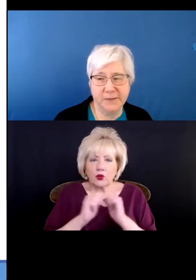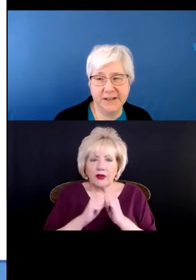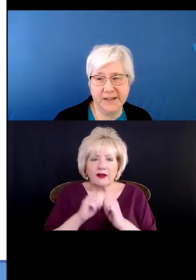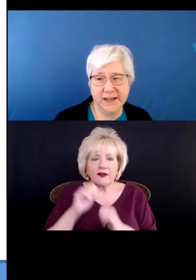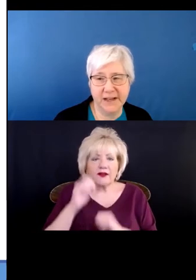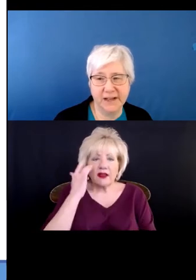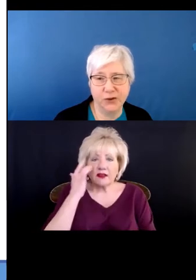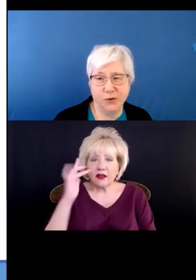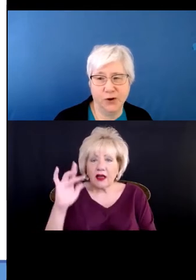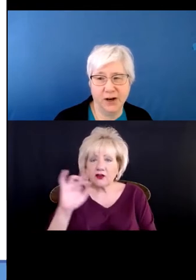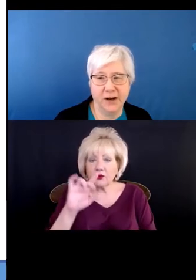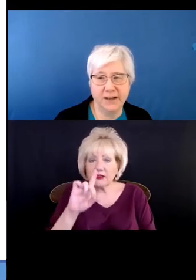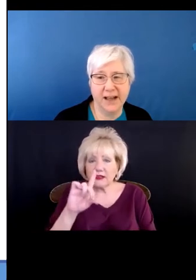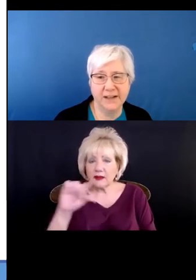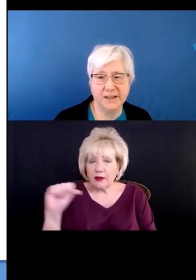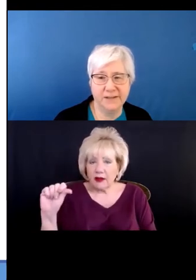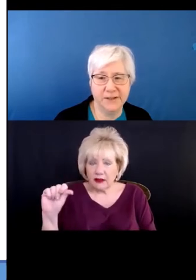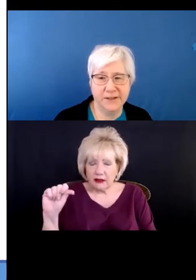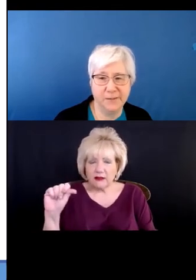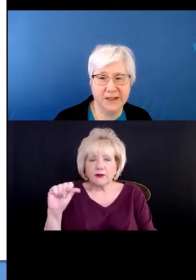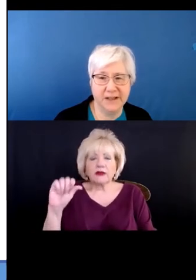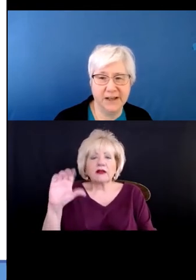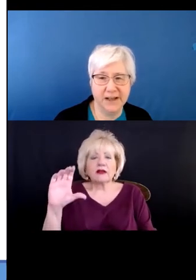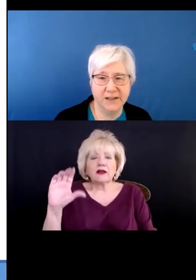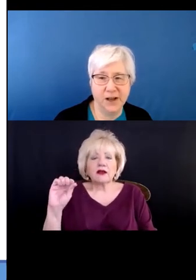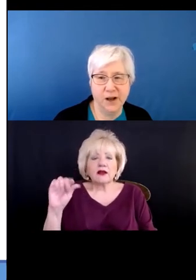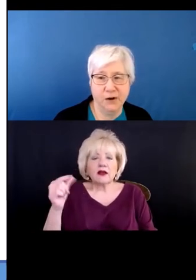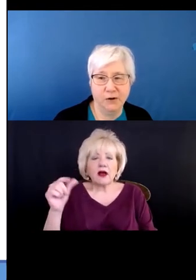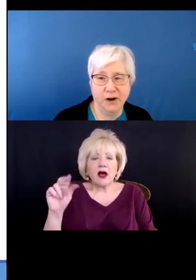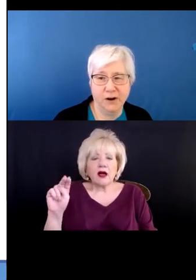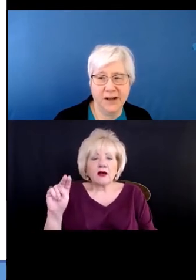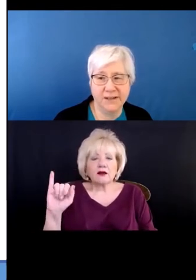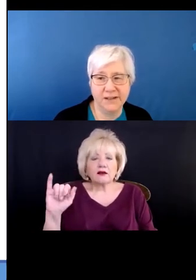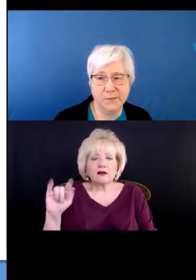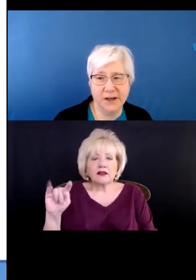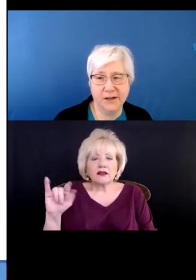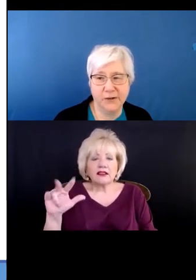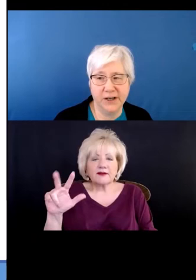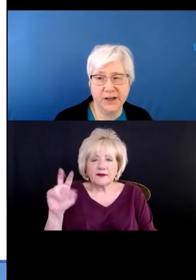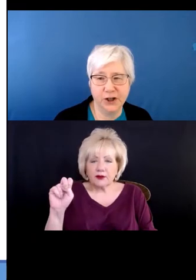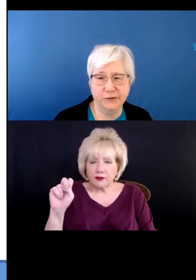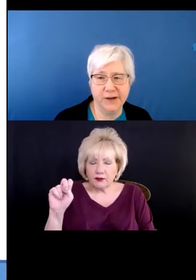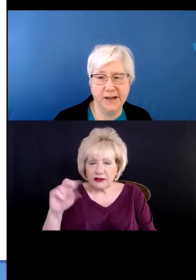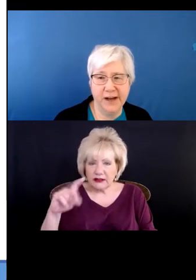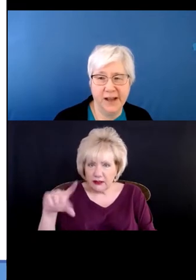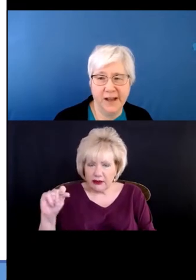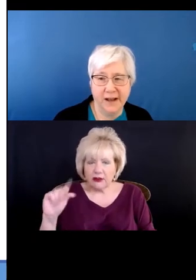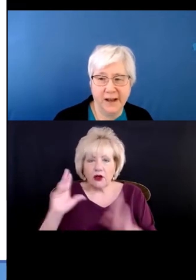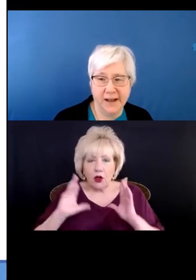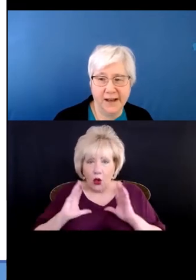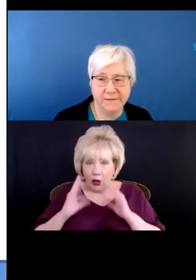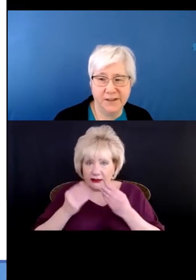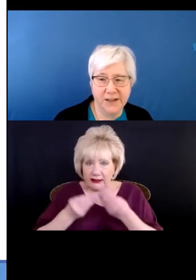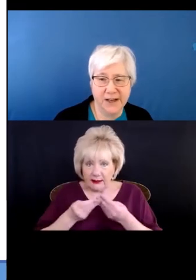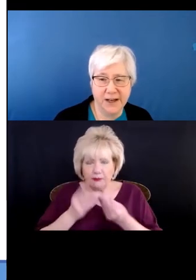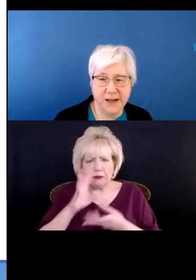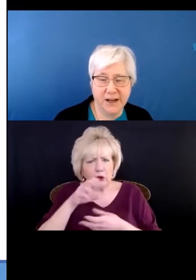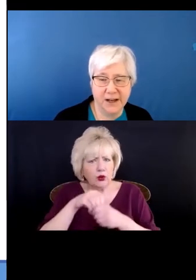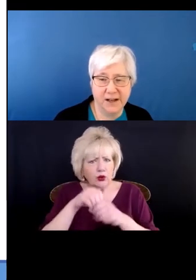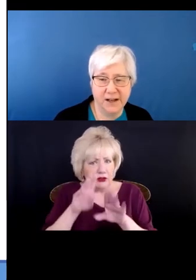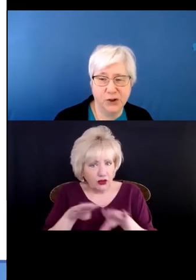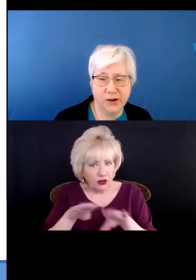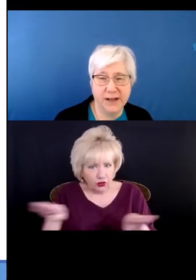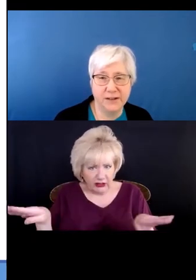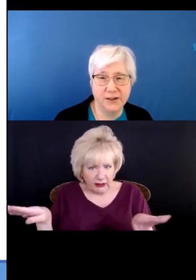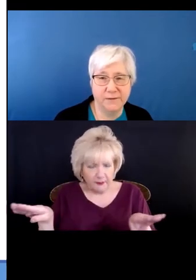disabilities or cognitive disabilities or autism, including children. I have seen